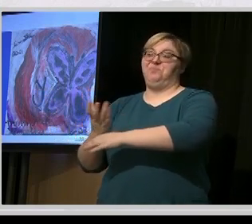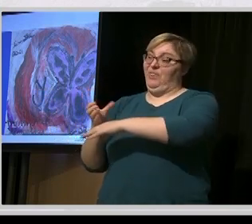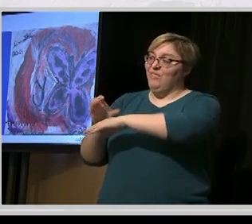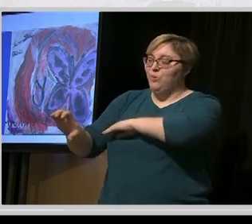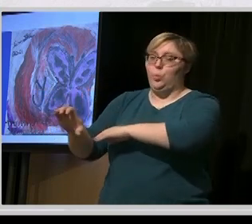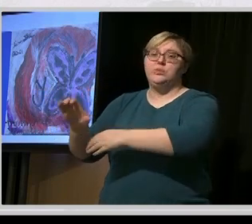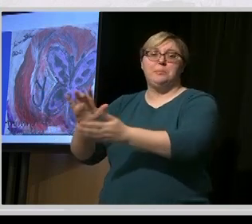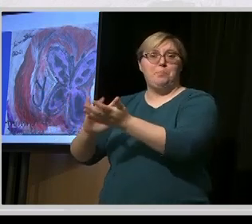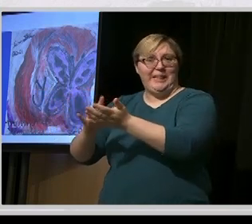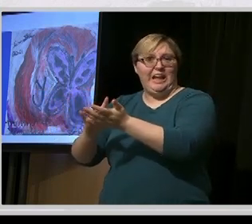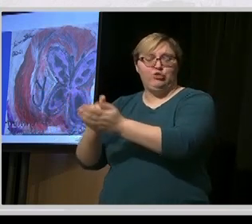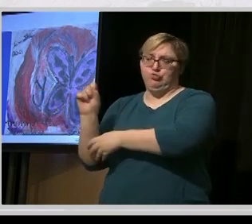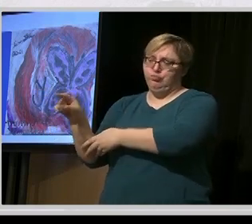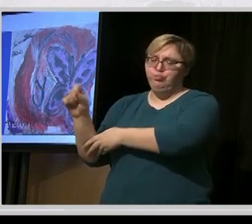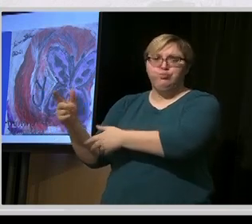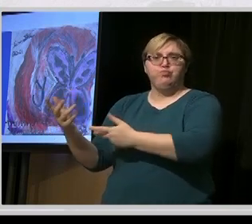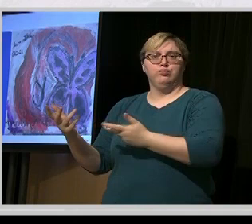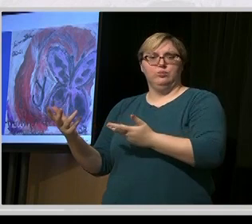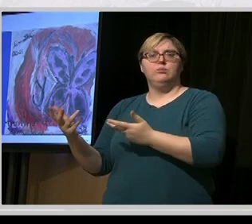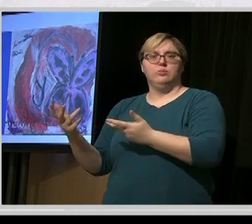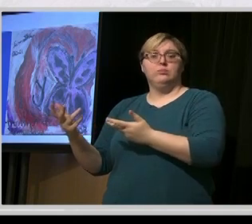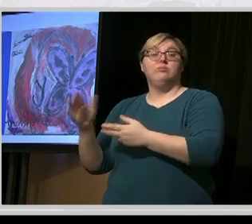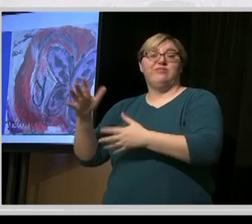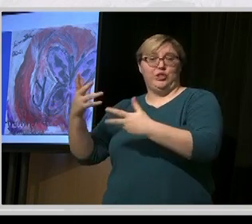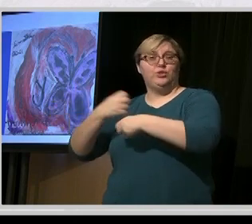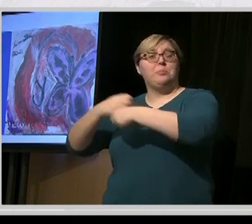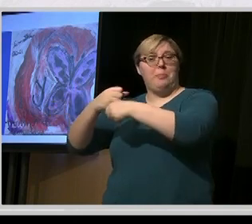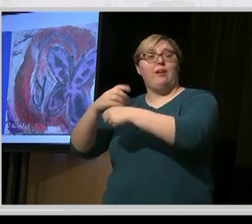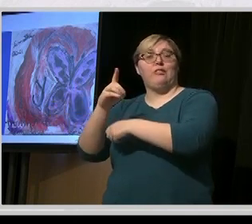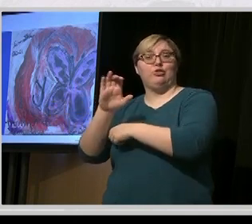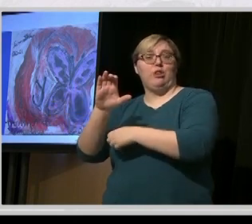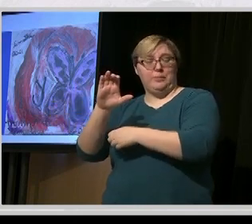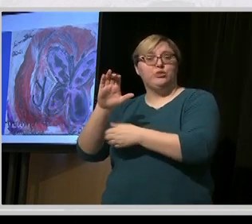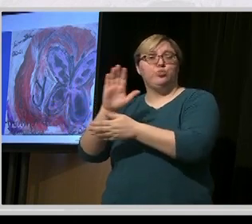online. And it's called, Hope is Not a Plan.